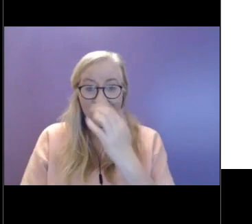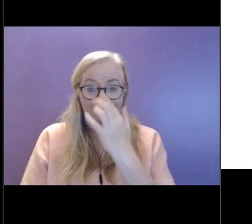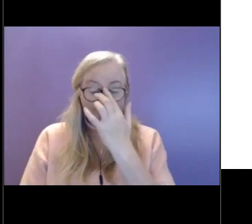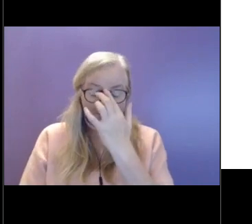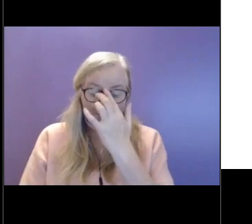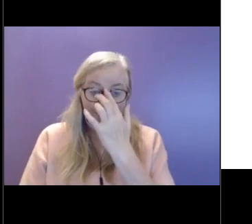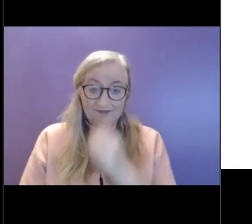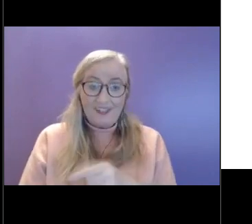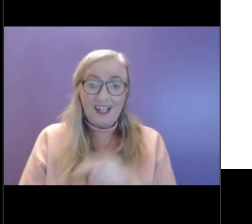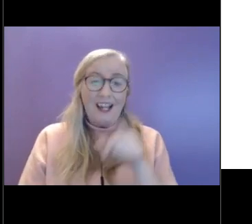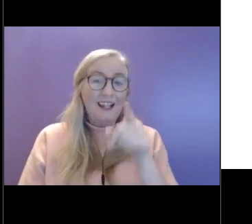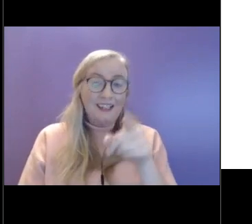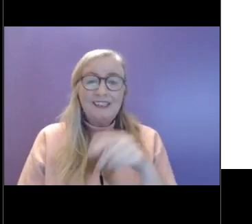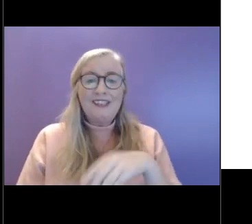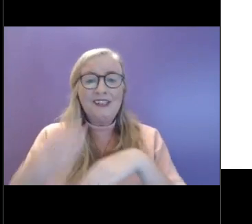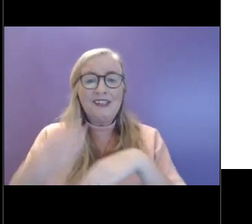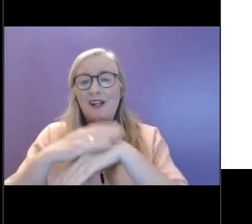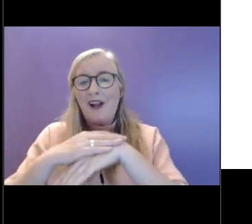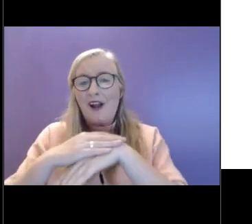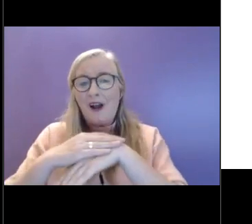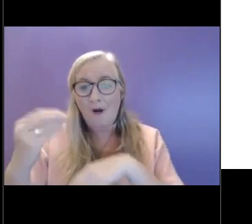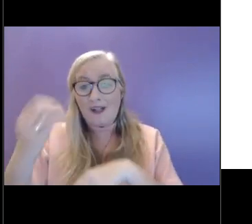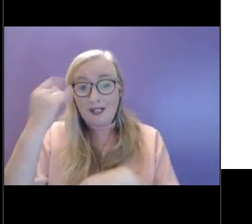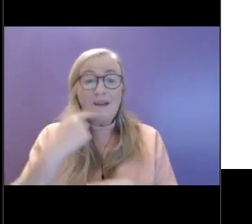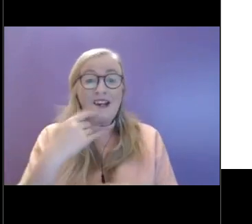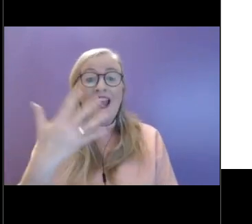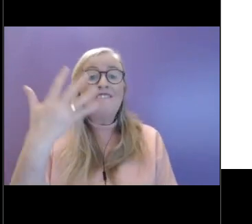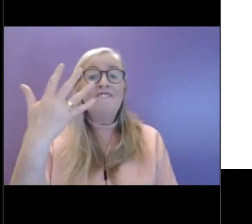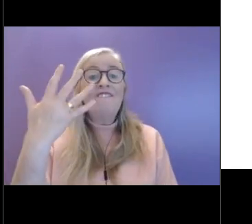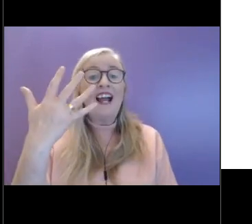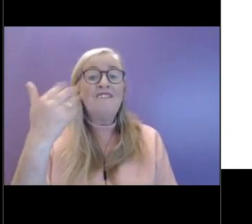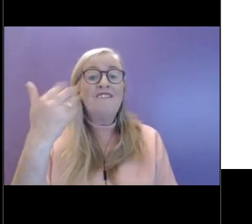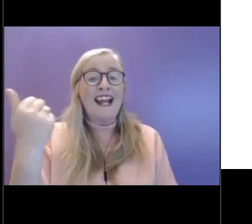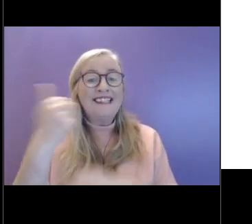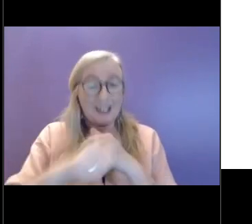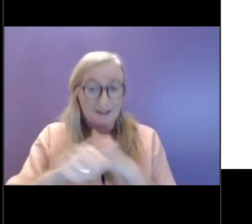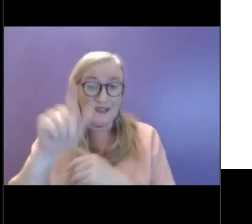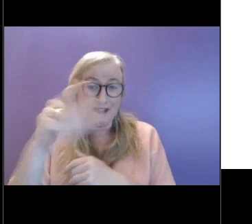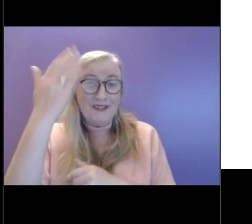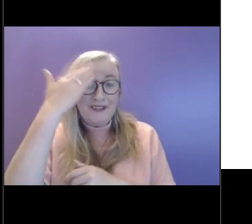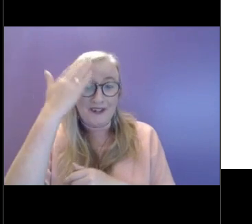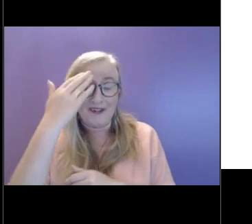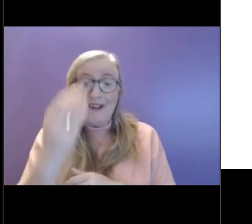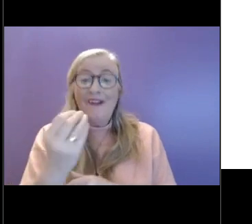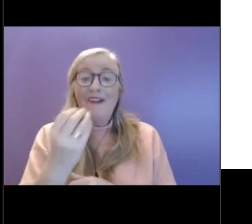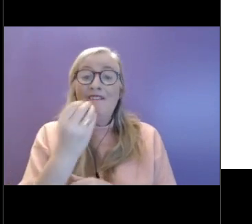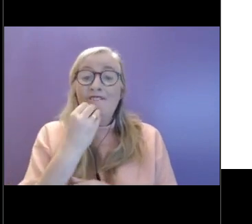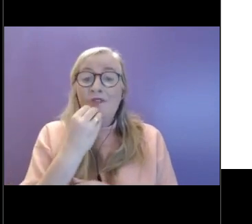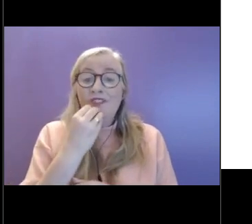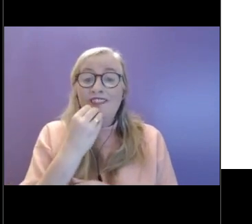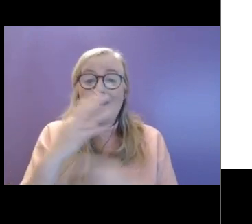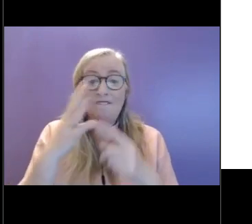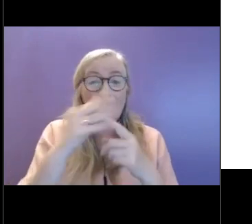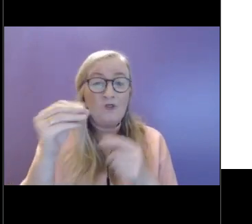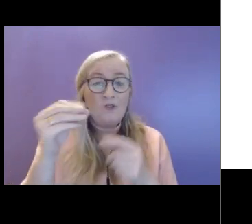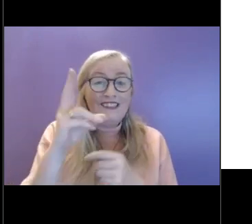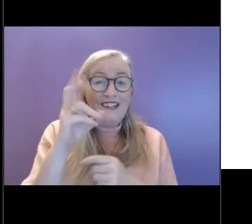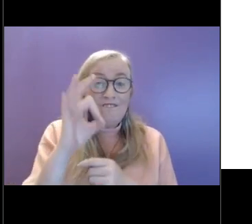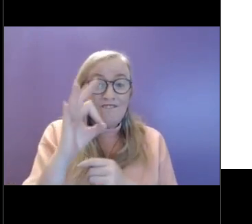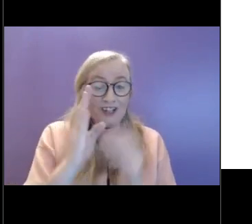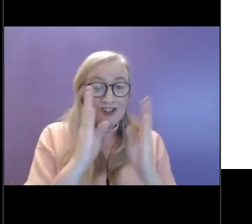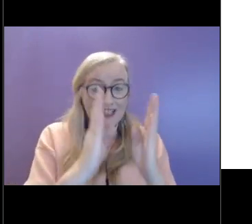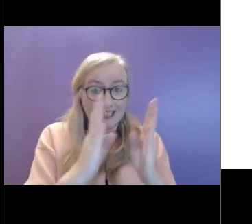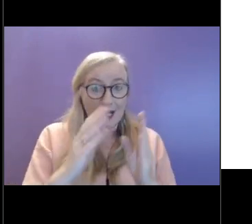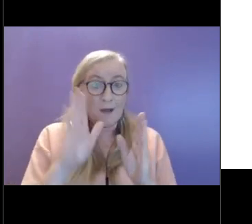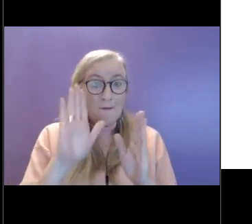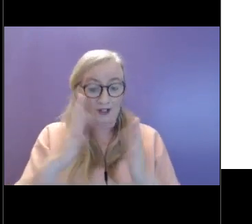old concept and I suppose five a day because we have the five a day, you know, the fruit and veg and to sustain